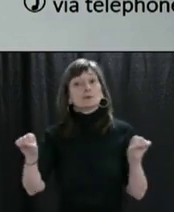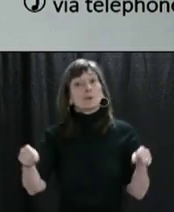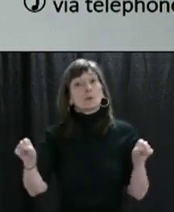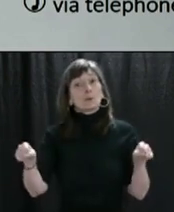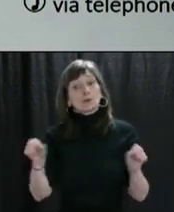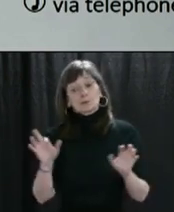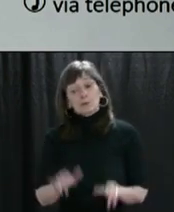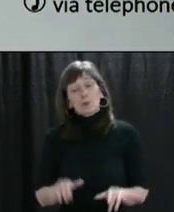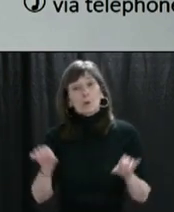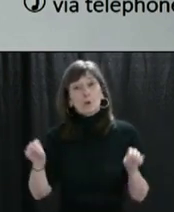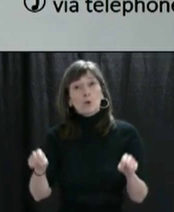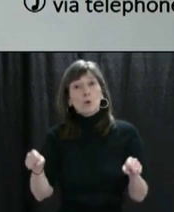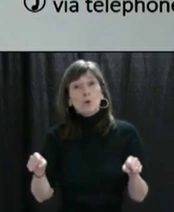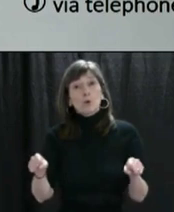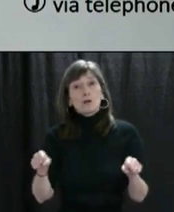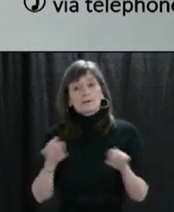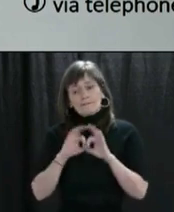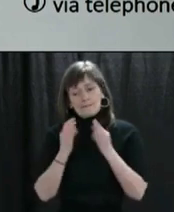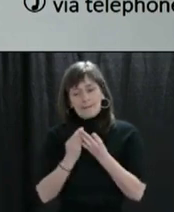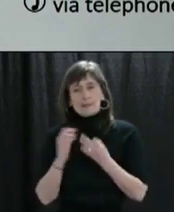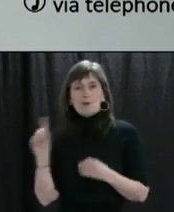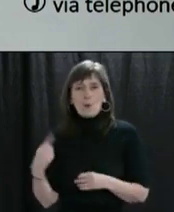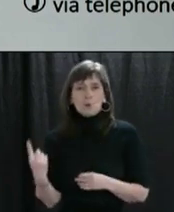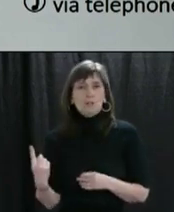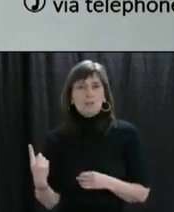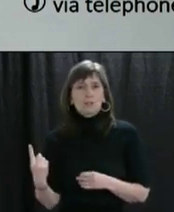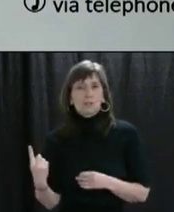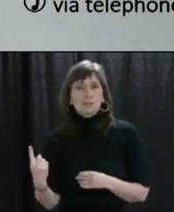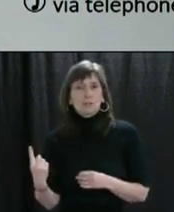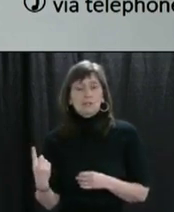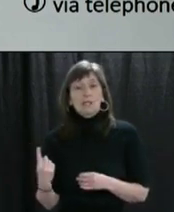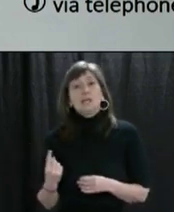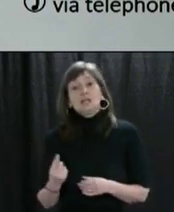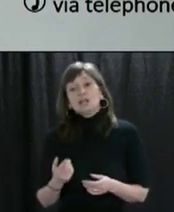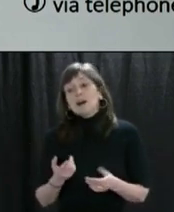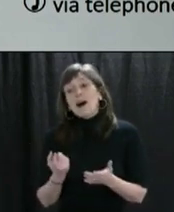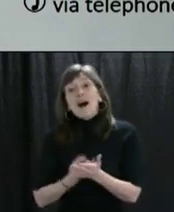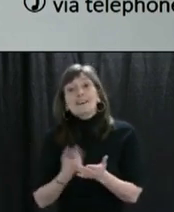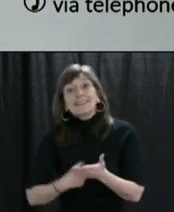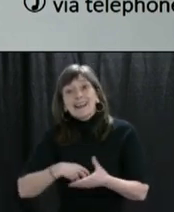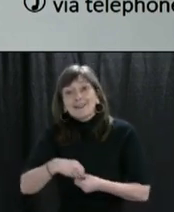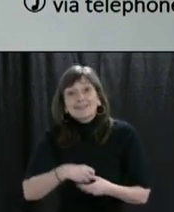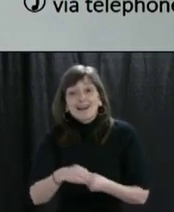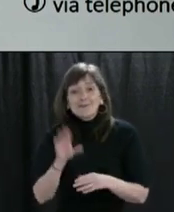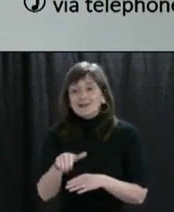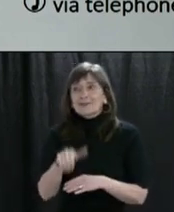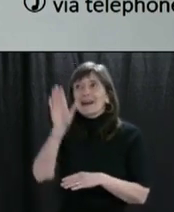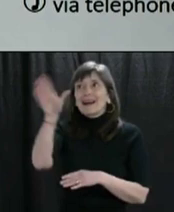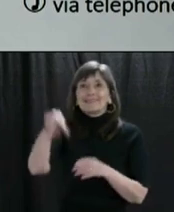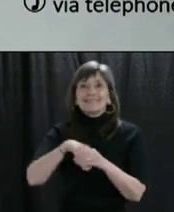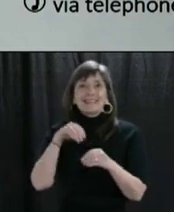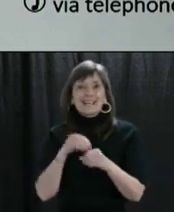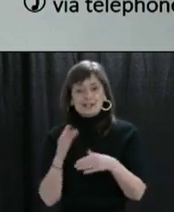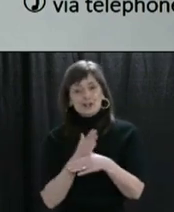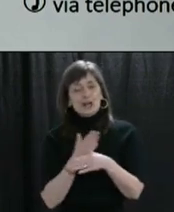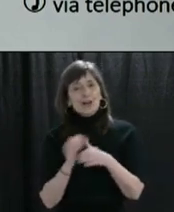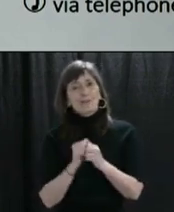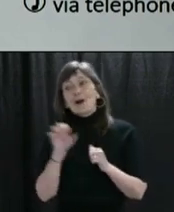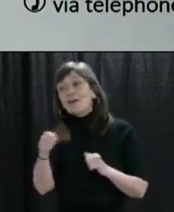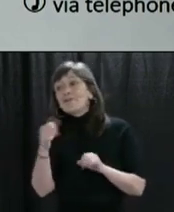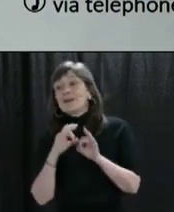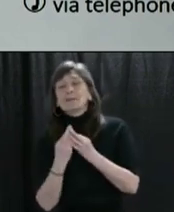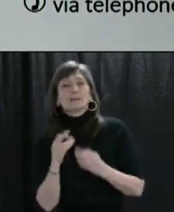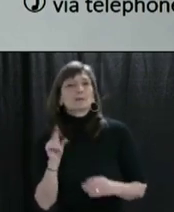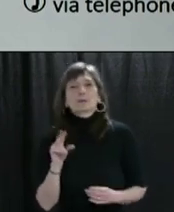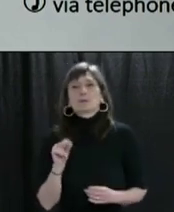you should only be with those who are in your family. You should not be playing street hockey or basketball with other families. This is to ensure that we